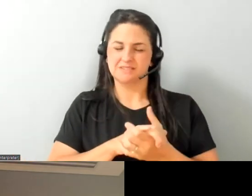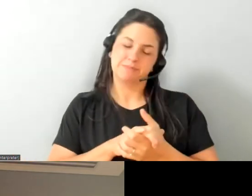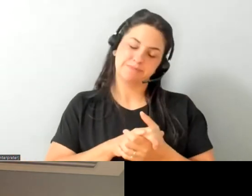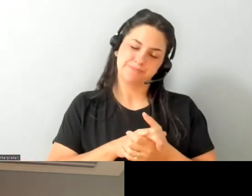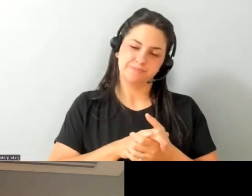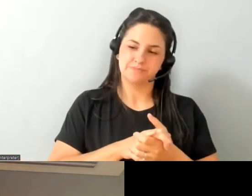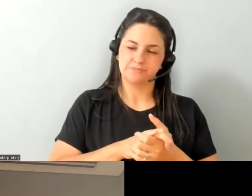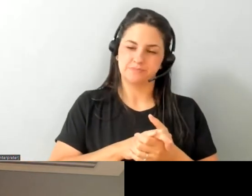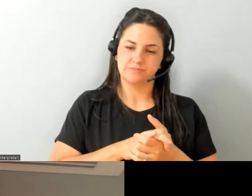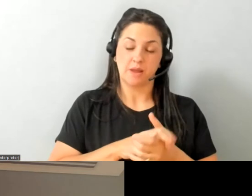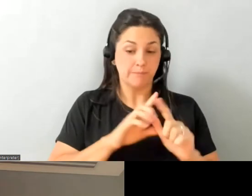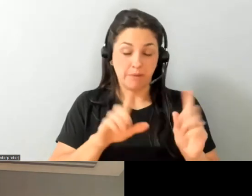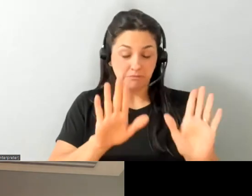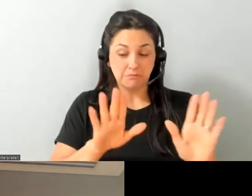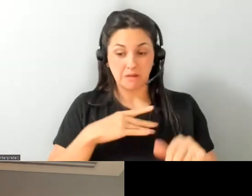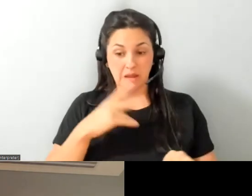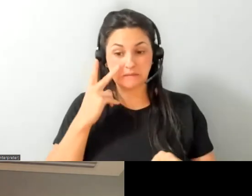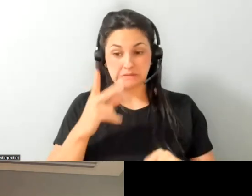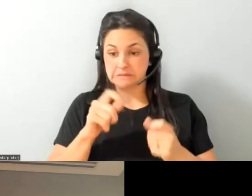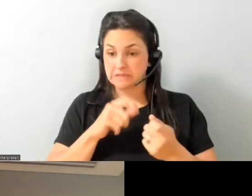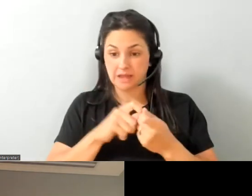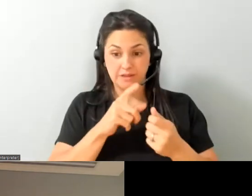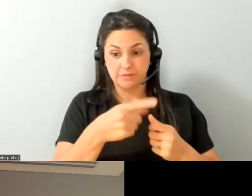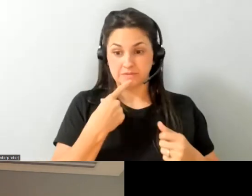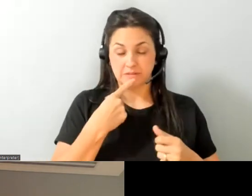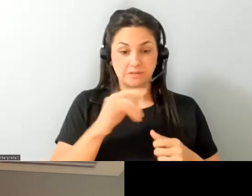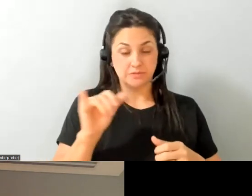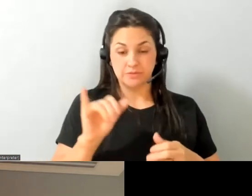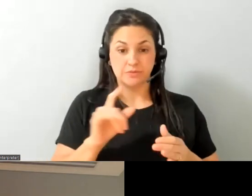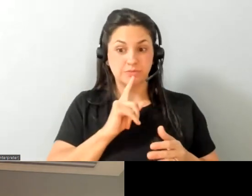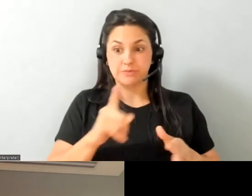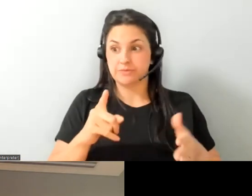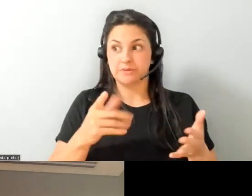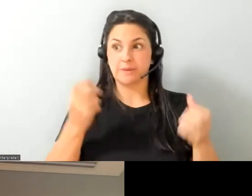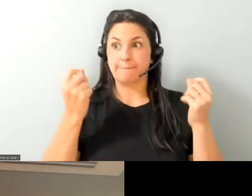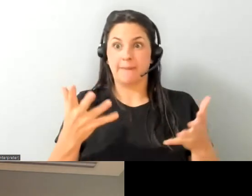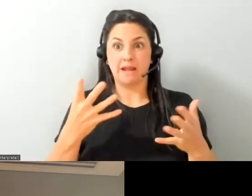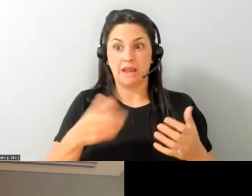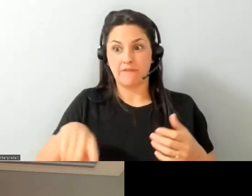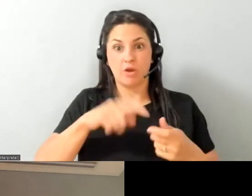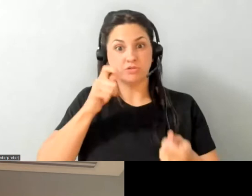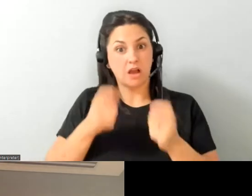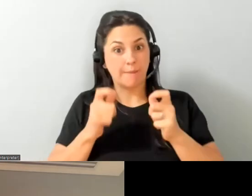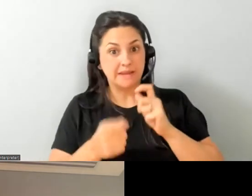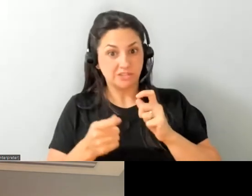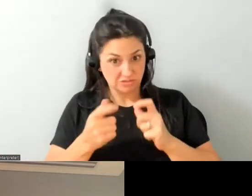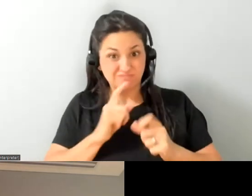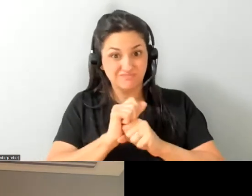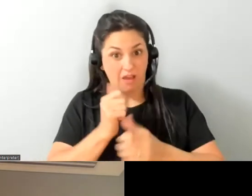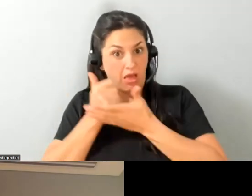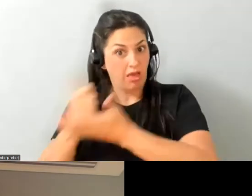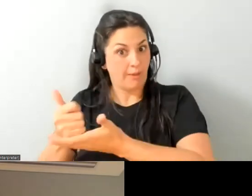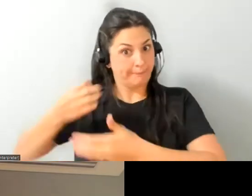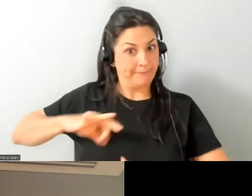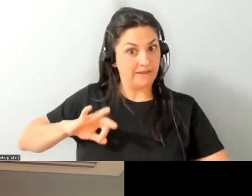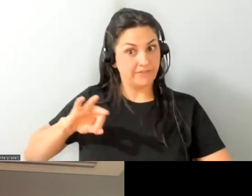see exactly as other panelists has said right like it really a lot of these accommodations actually are helping other individuals